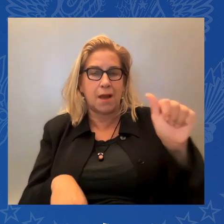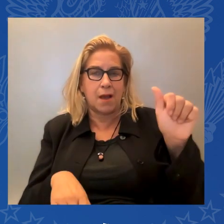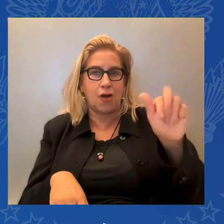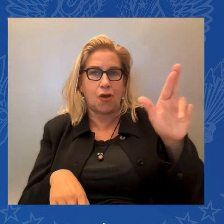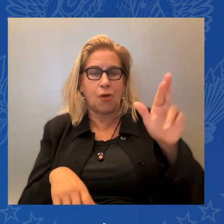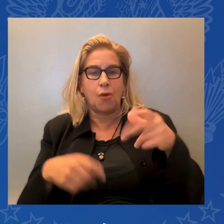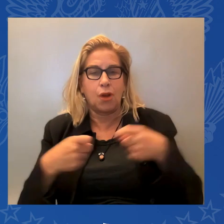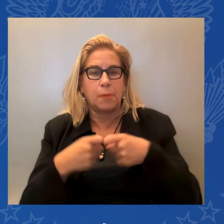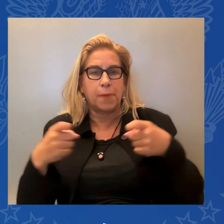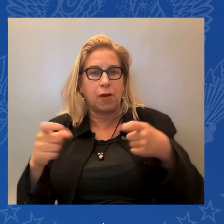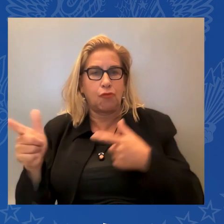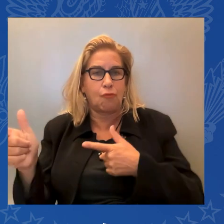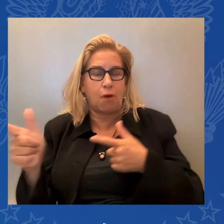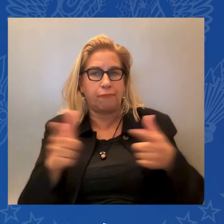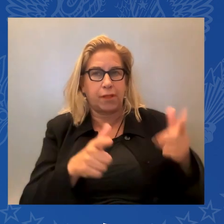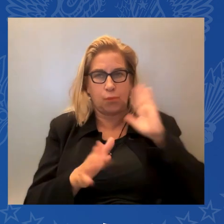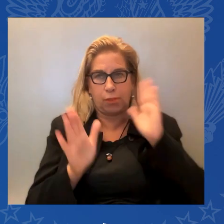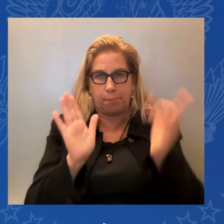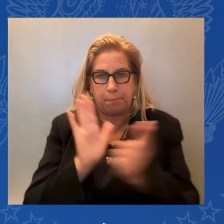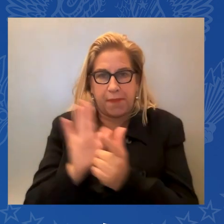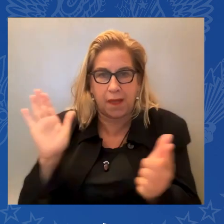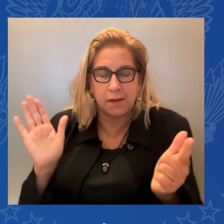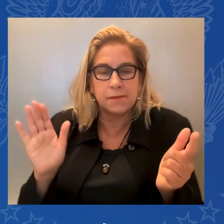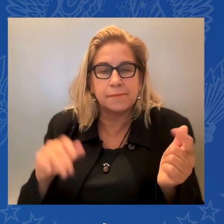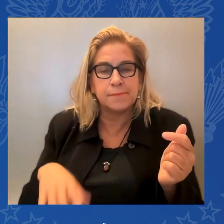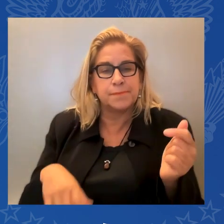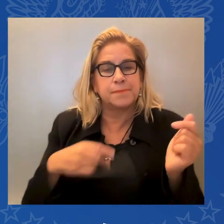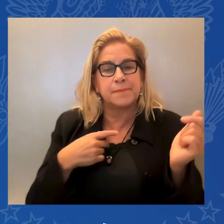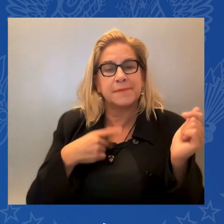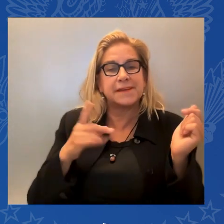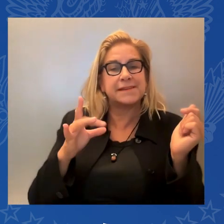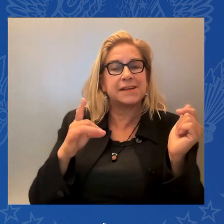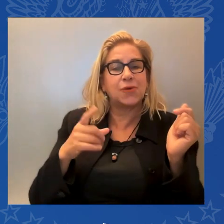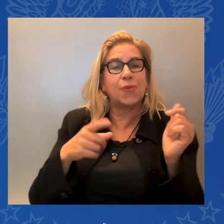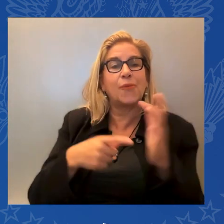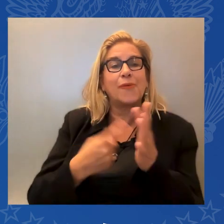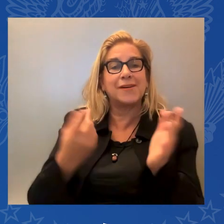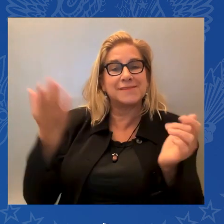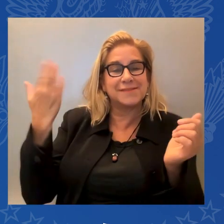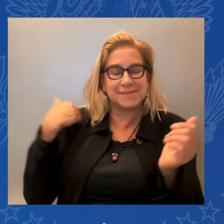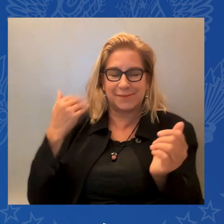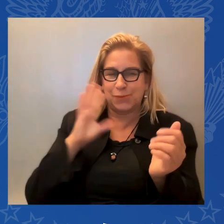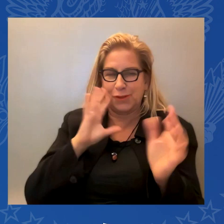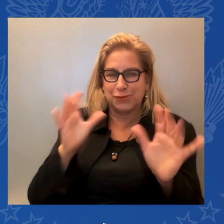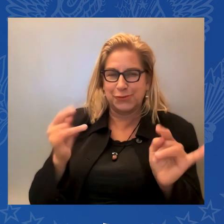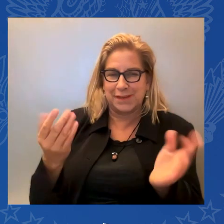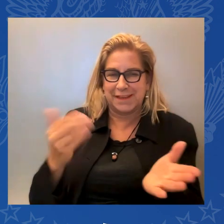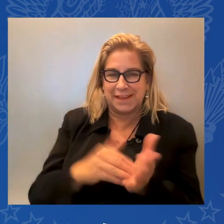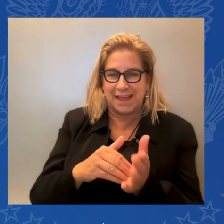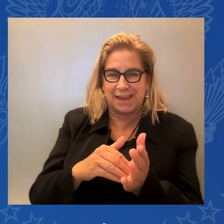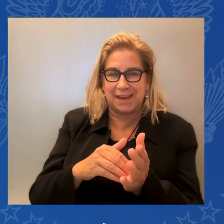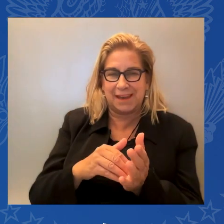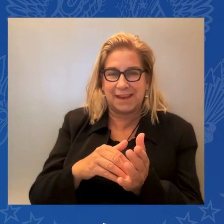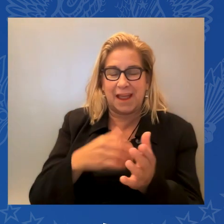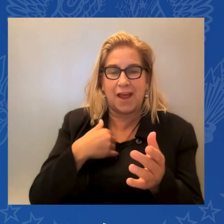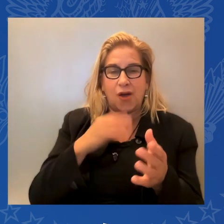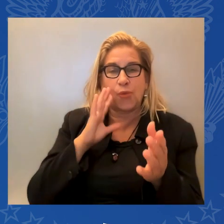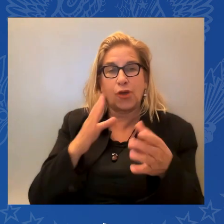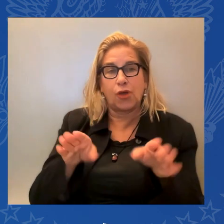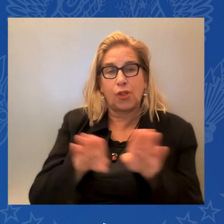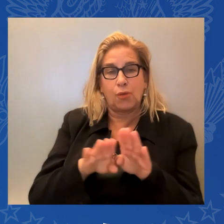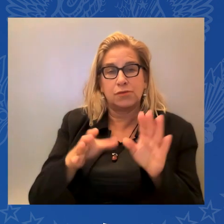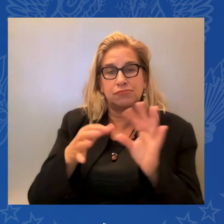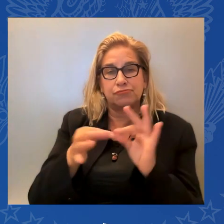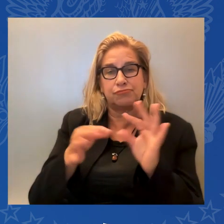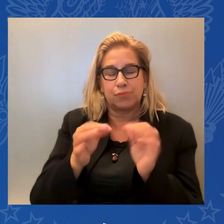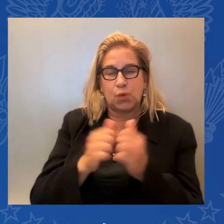I did it once, and I'm going to do it again. Let me close with this. I've always said America is defined by one word. When I —